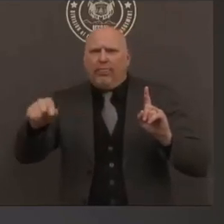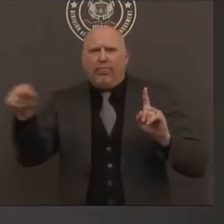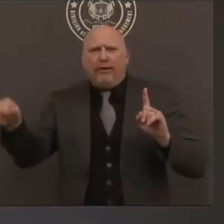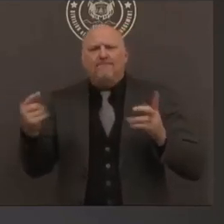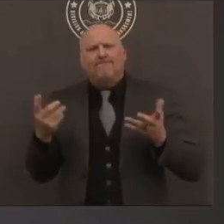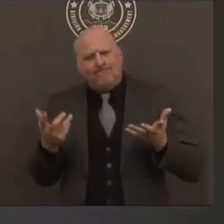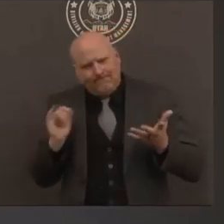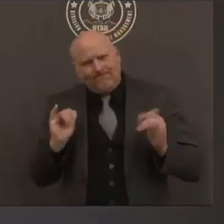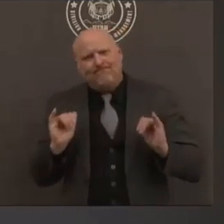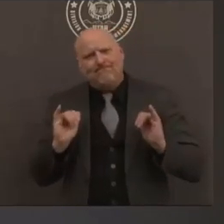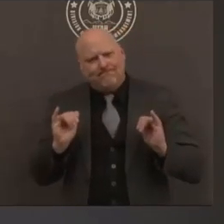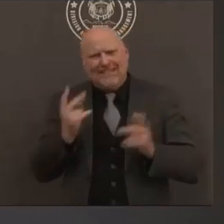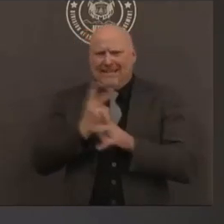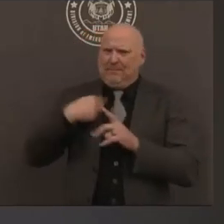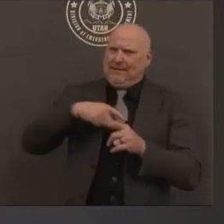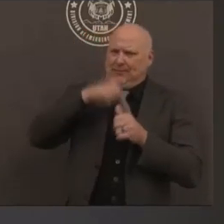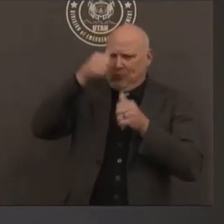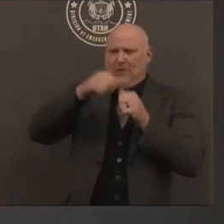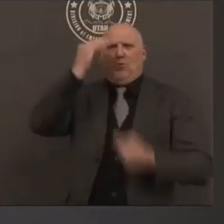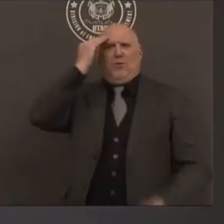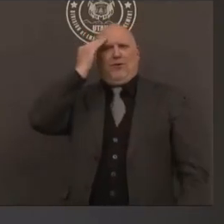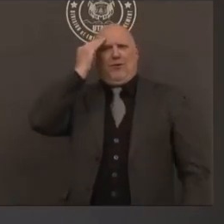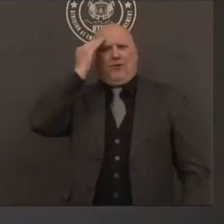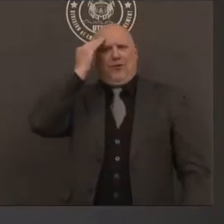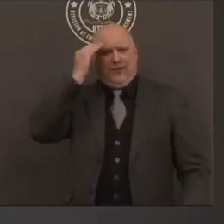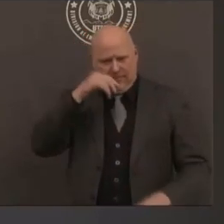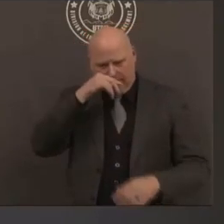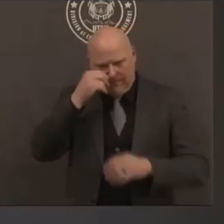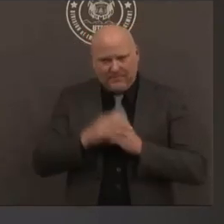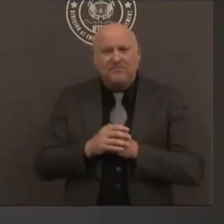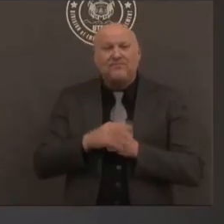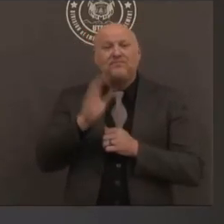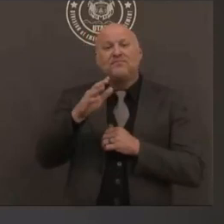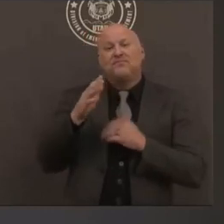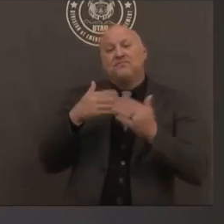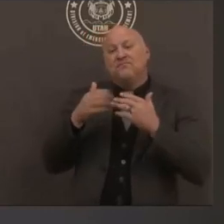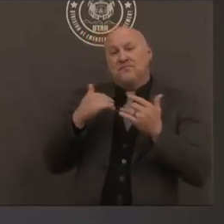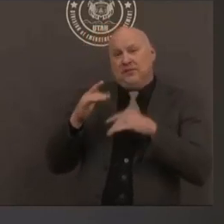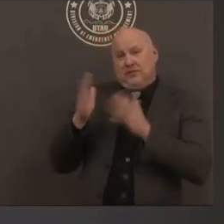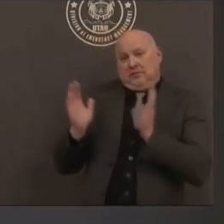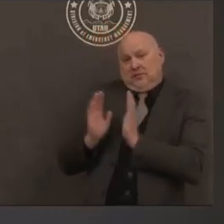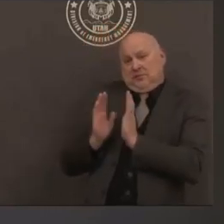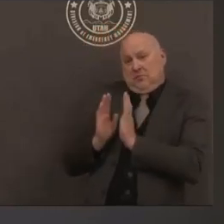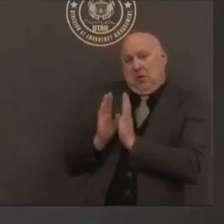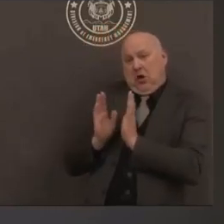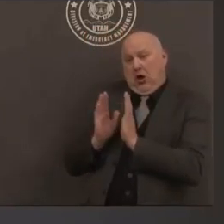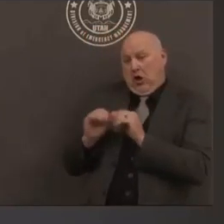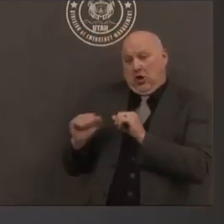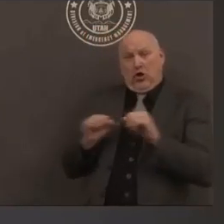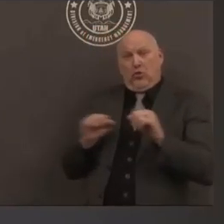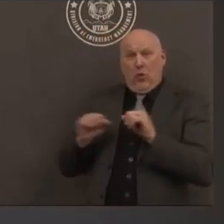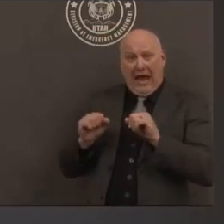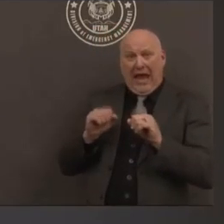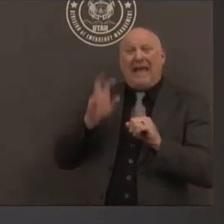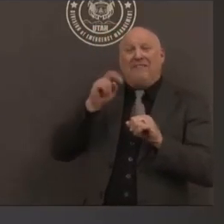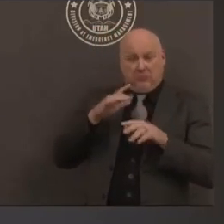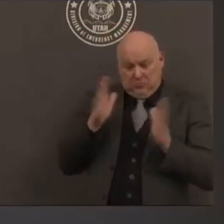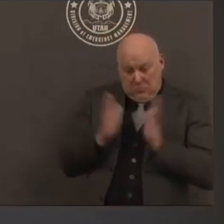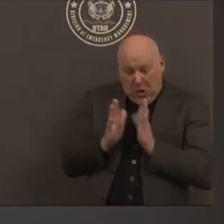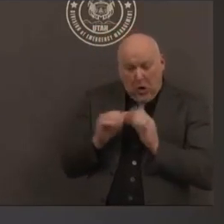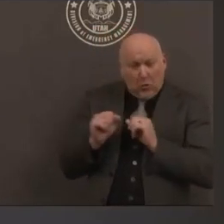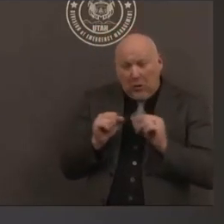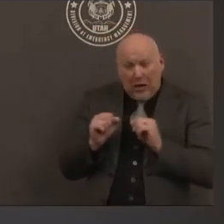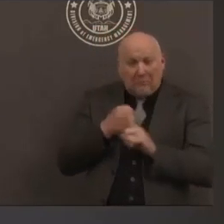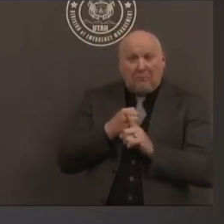we do have even a moderate earthquake we will continue to have aftershocks that go for many weeks so